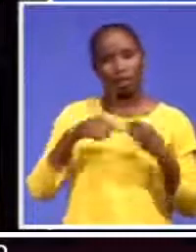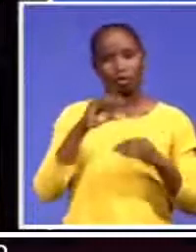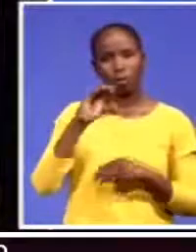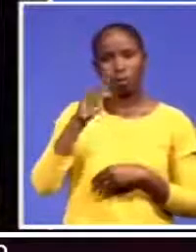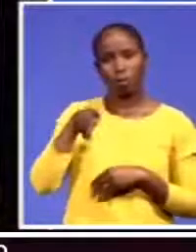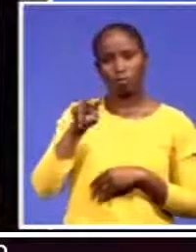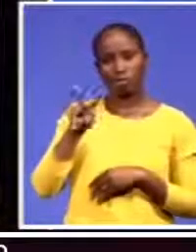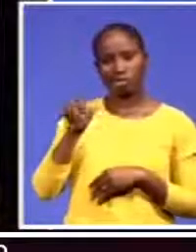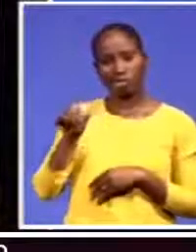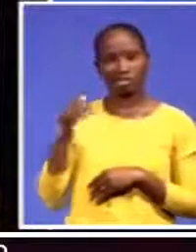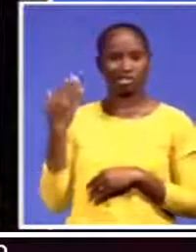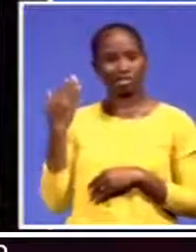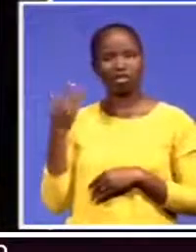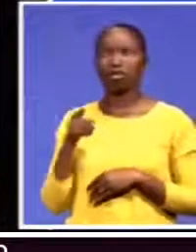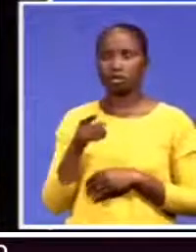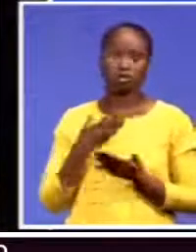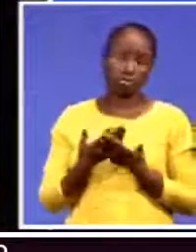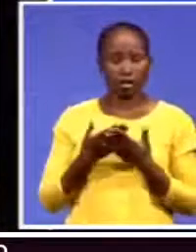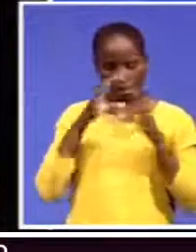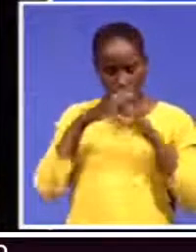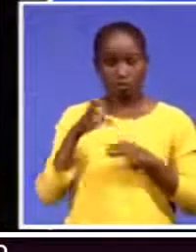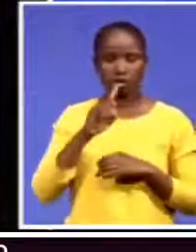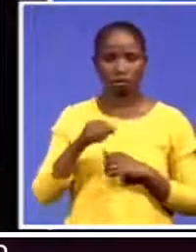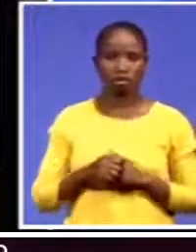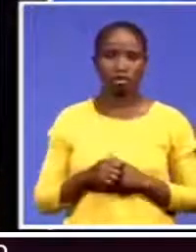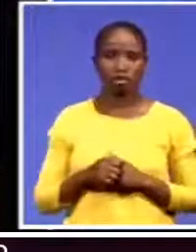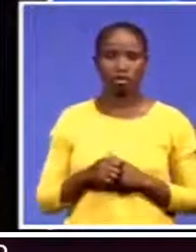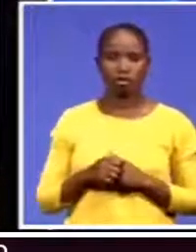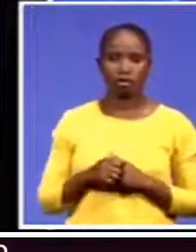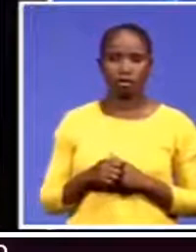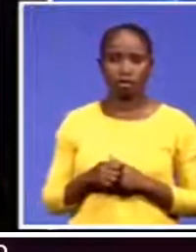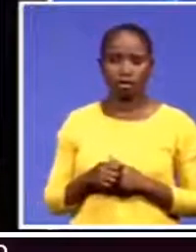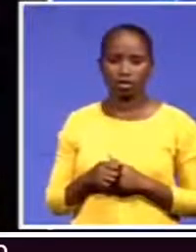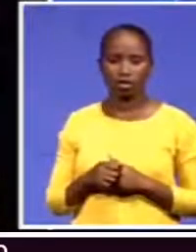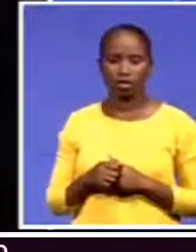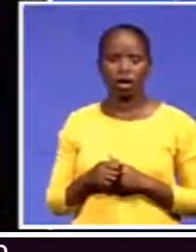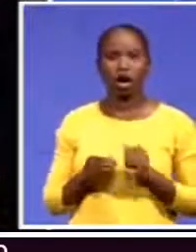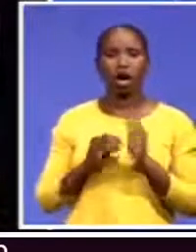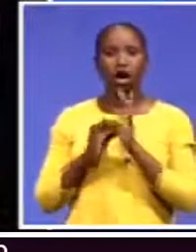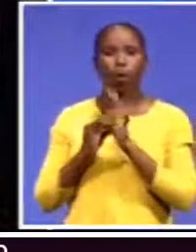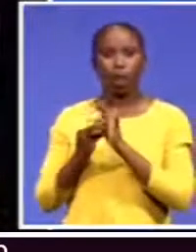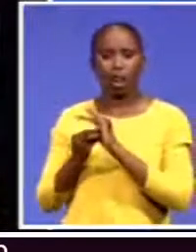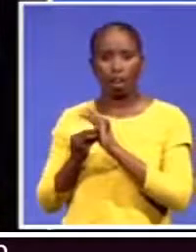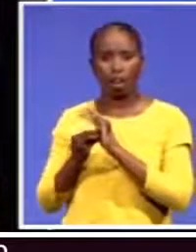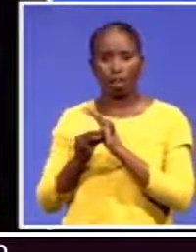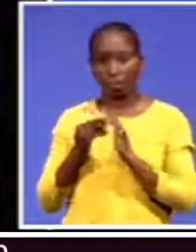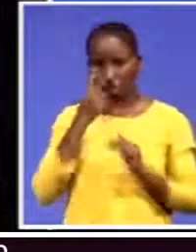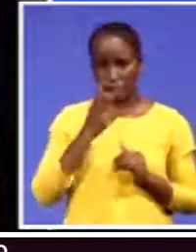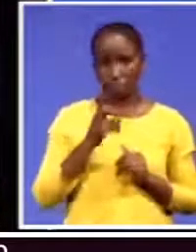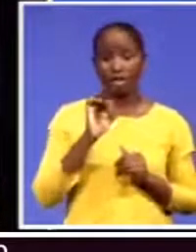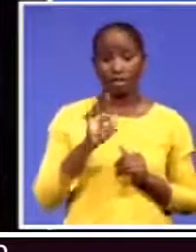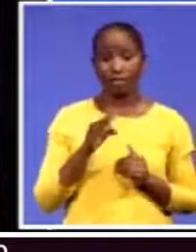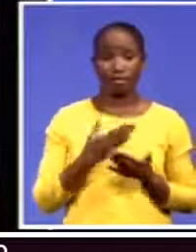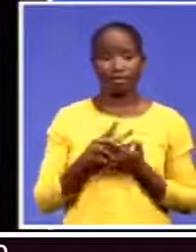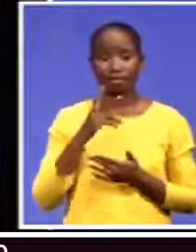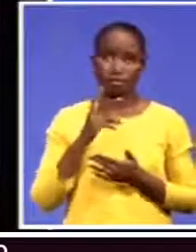let's focus on coal, for example. If coal is a factor of discussion, if you remember, I mean, African